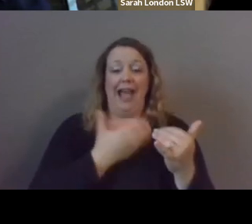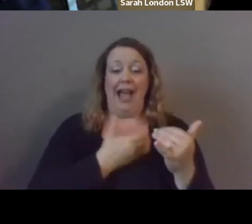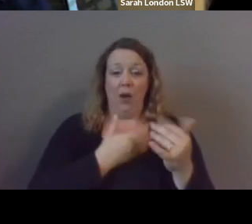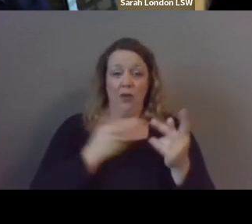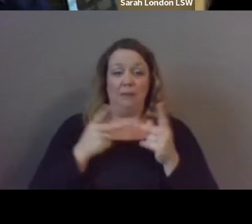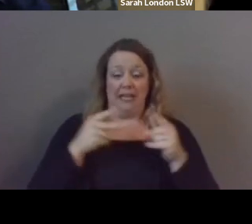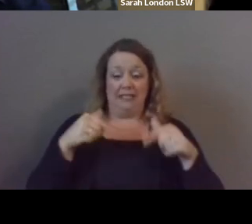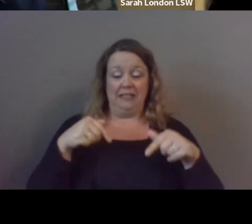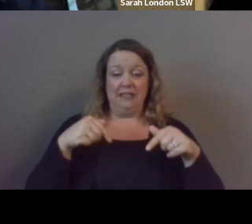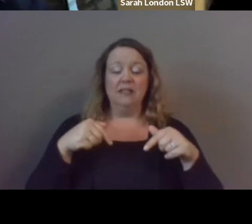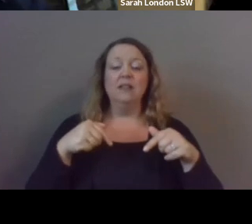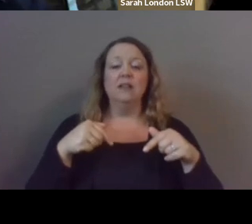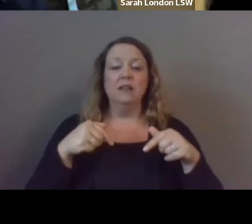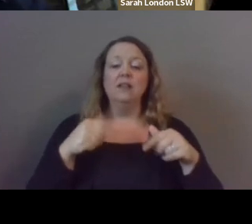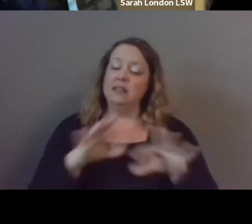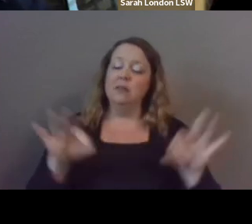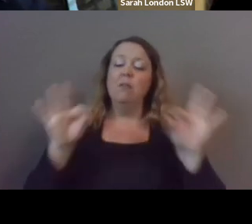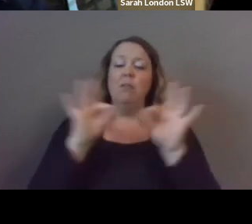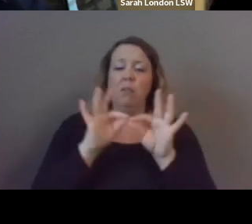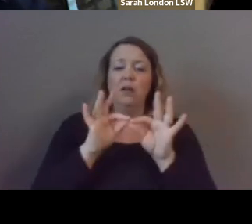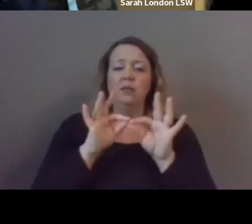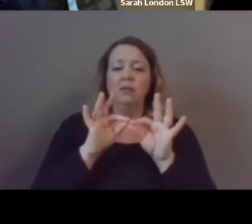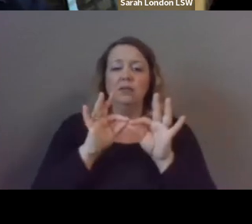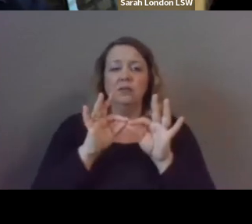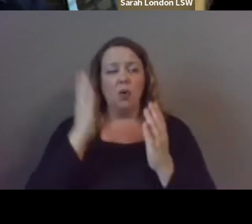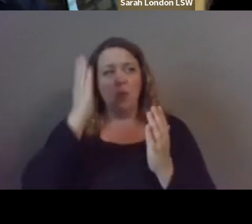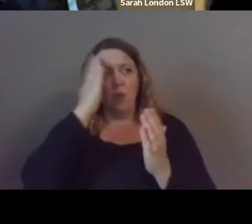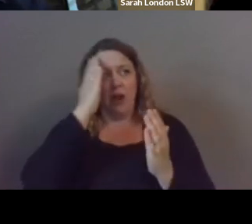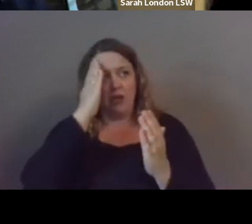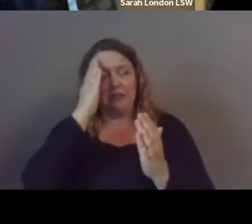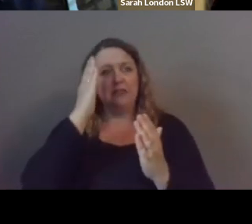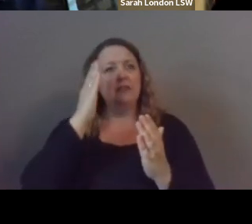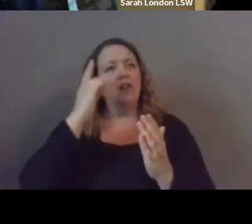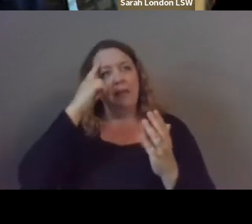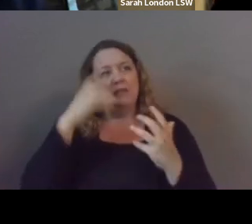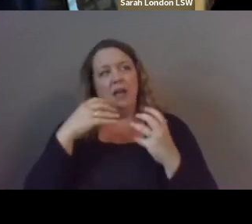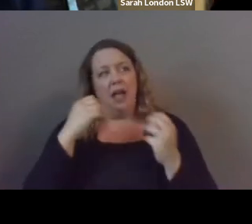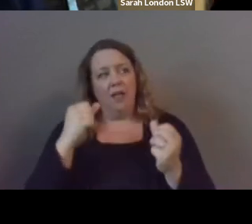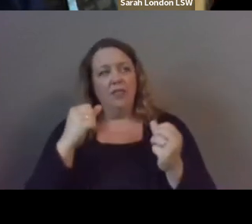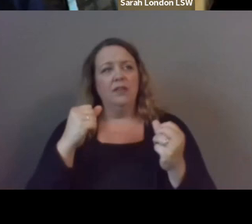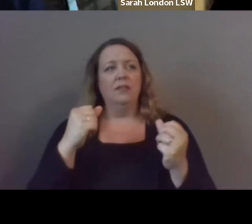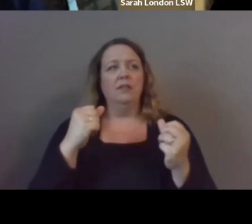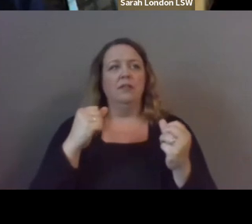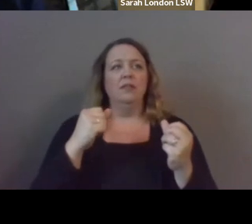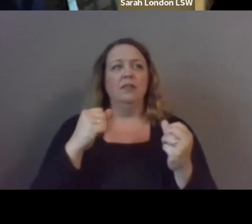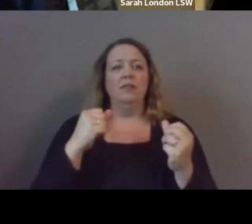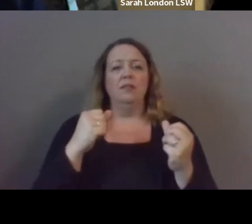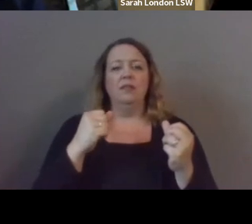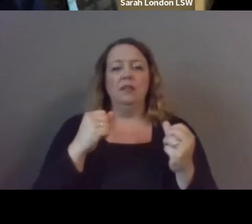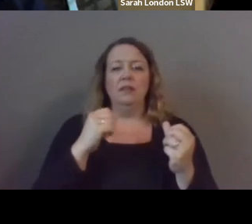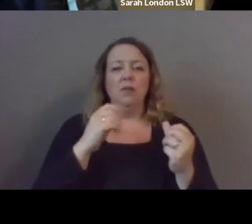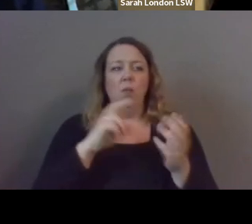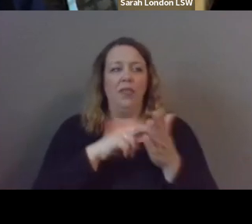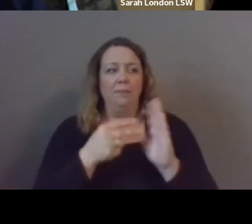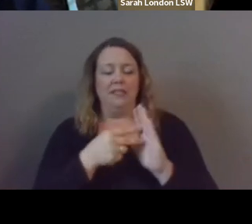bring awareness to um to what mental health and wellness is um we are not as